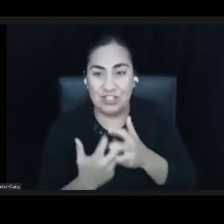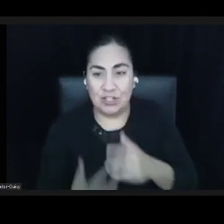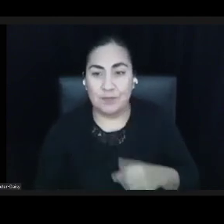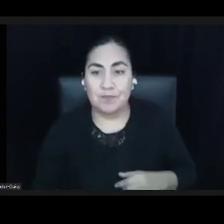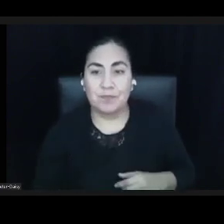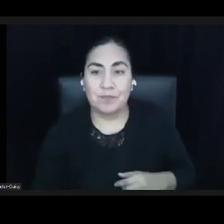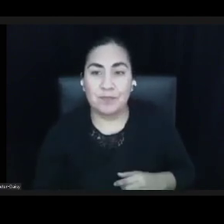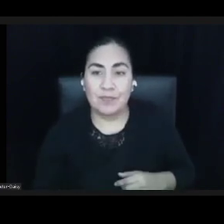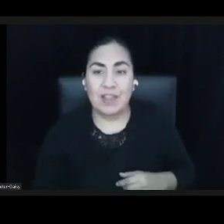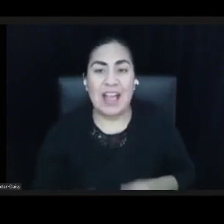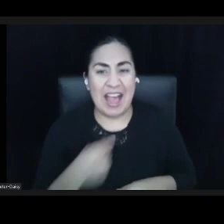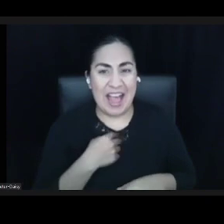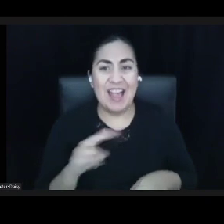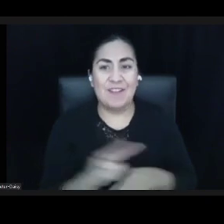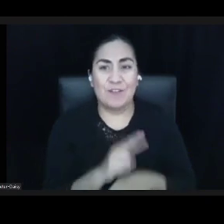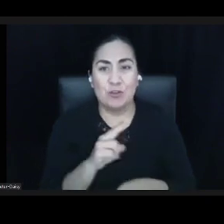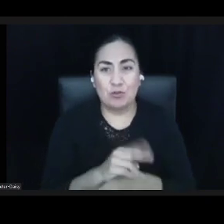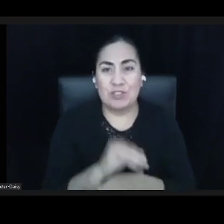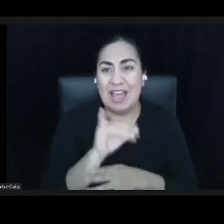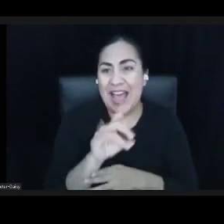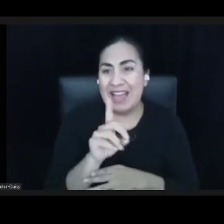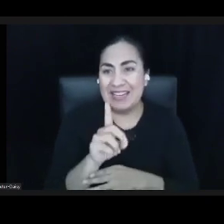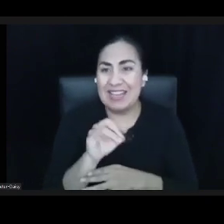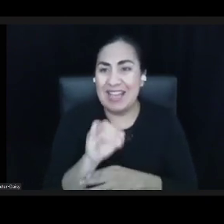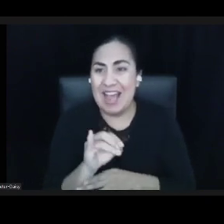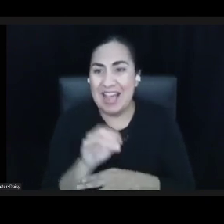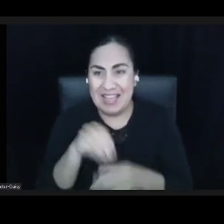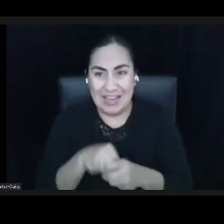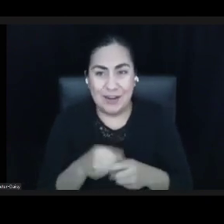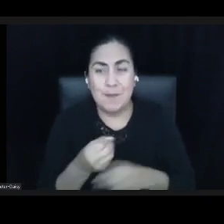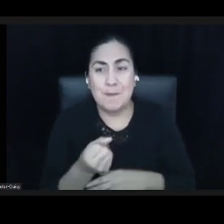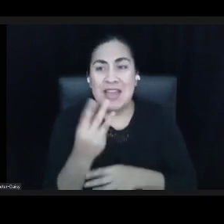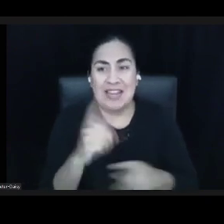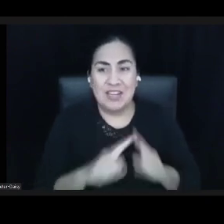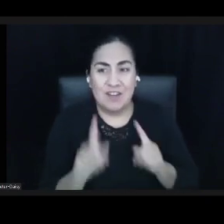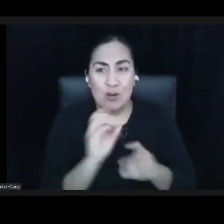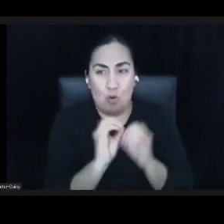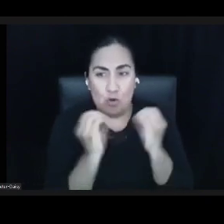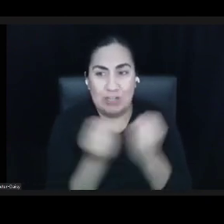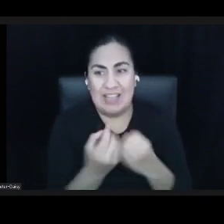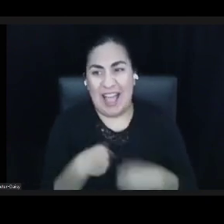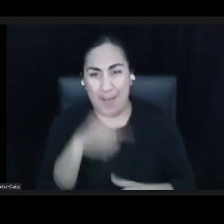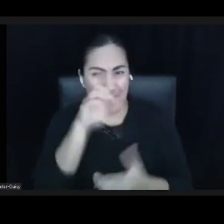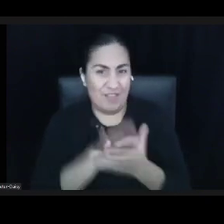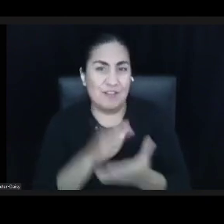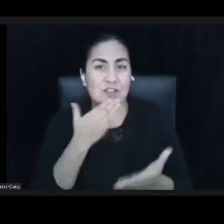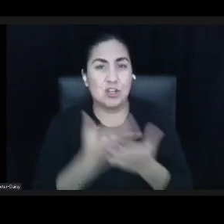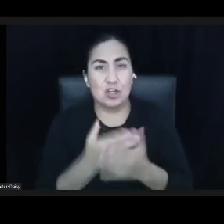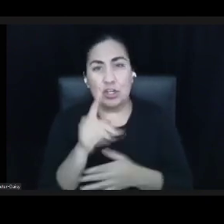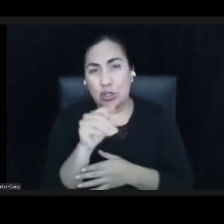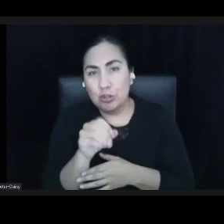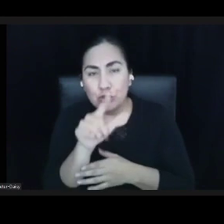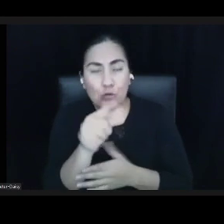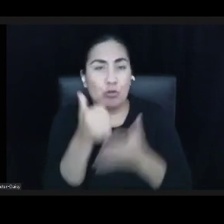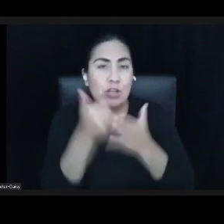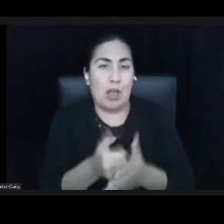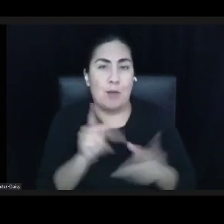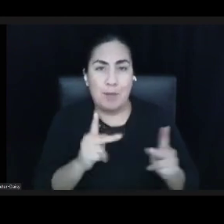organizations, and I think it's a good tool to help people get a baseline understanding of concepts,